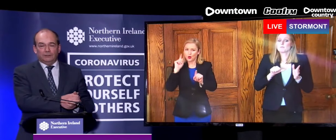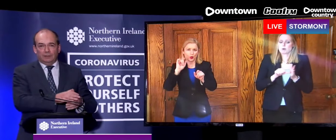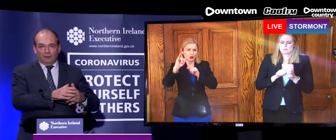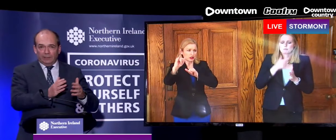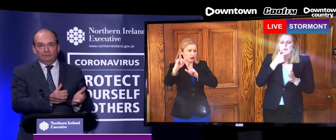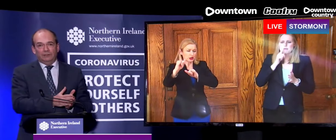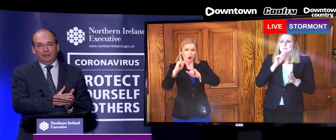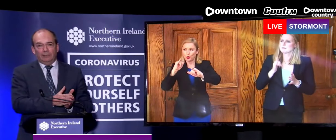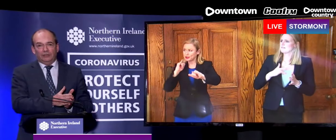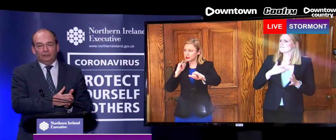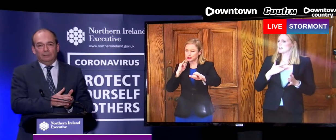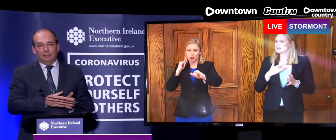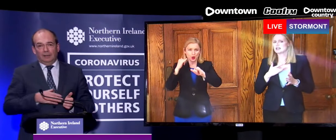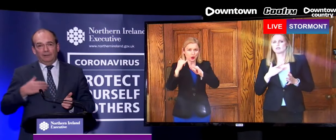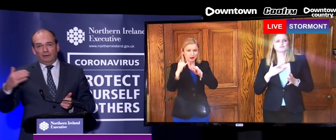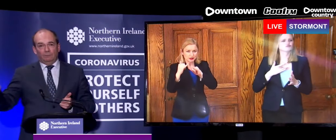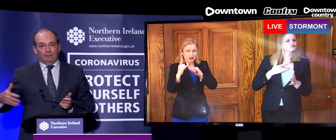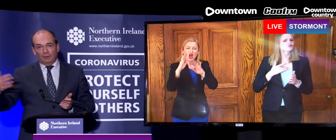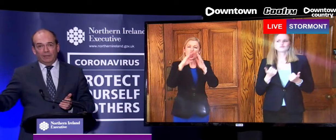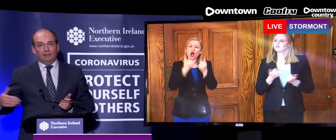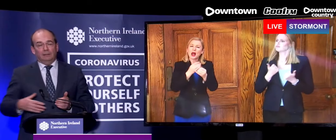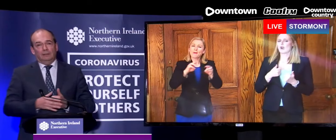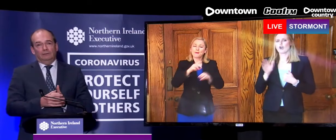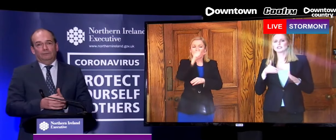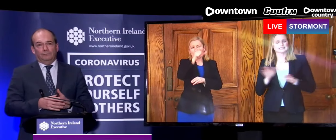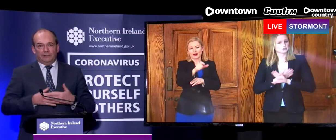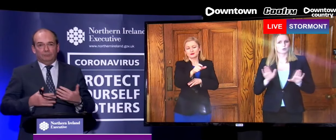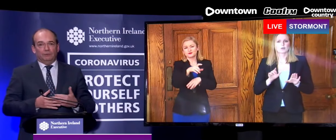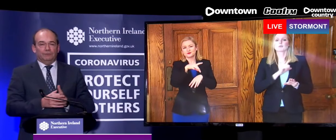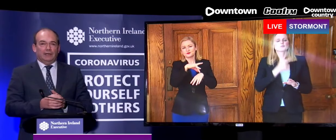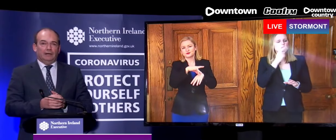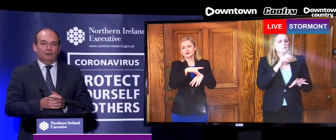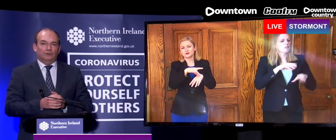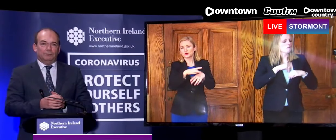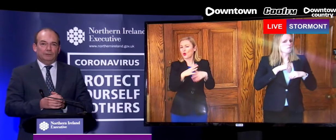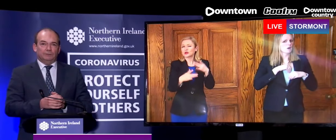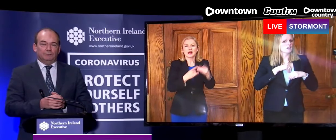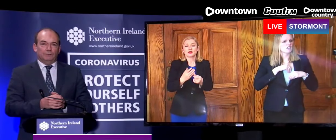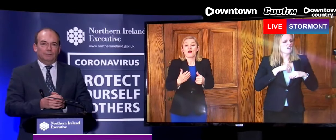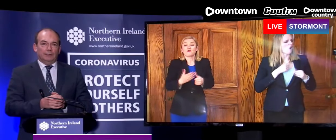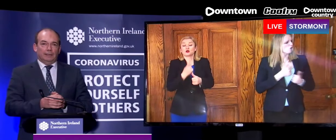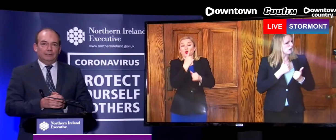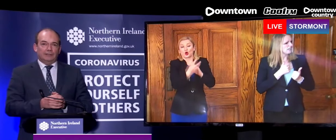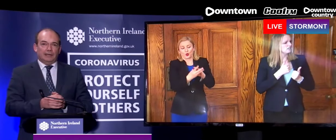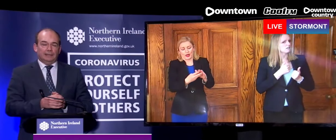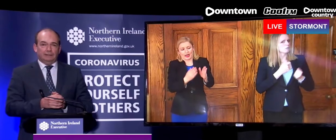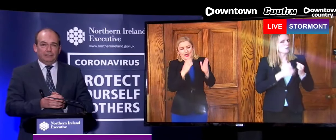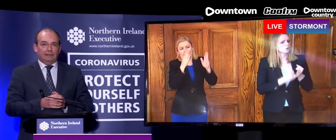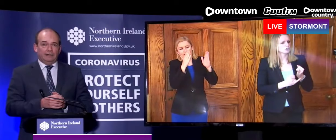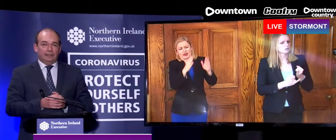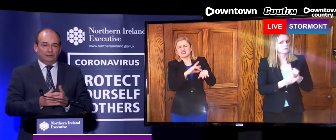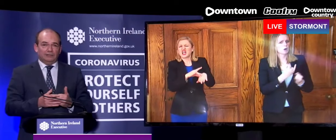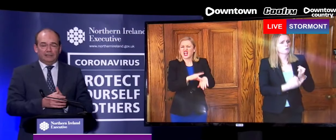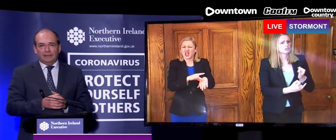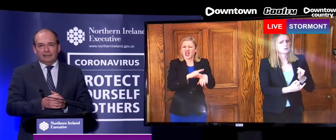illness, a week of deterioration, and then maybe a week of very supportive care in our hospitals before, sadly,